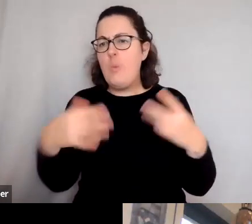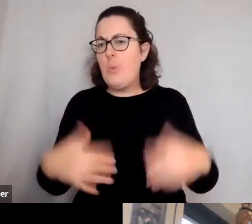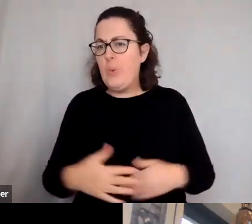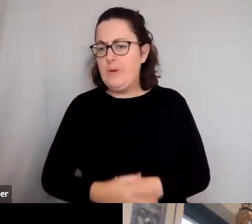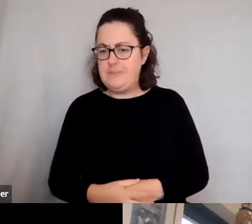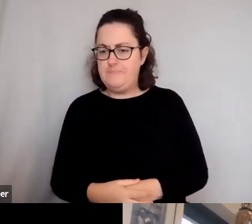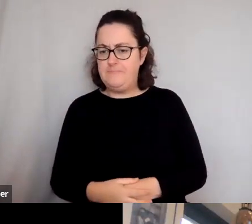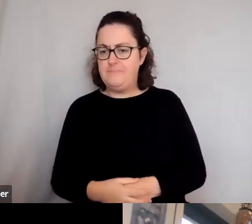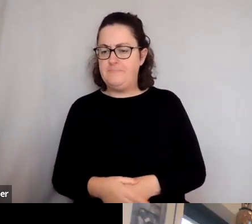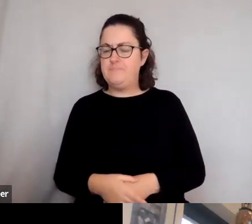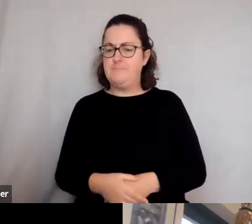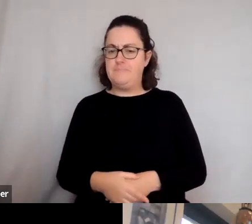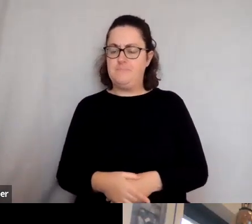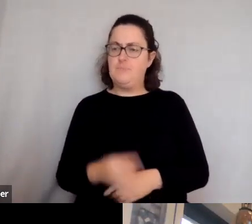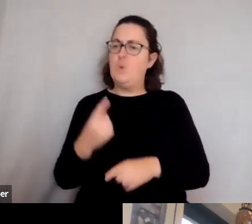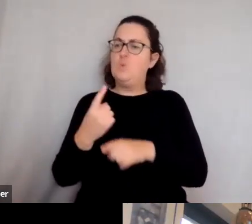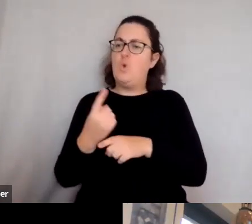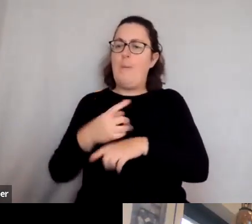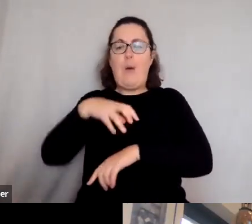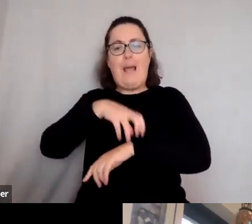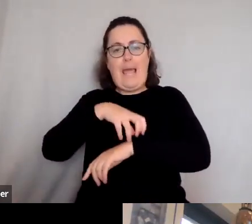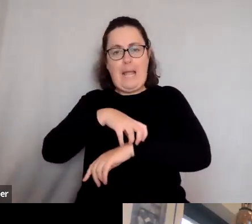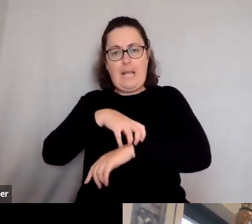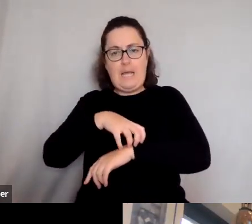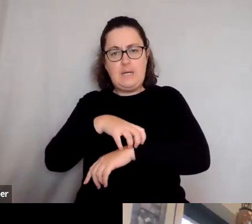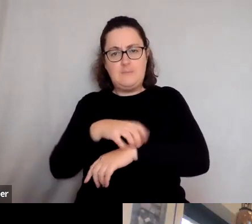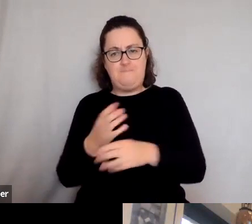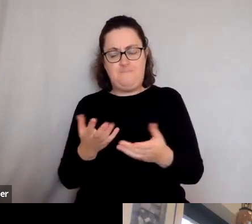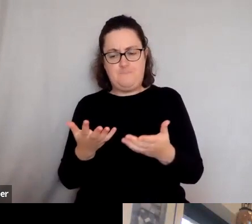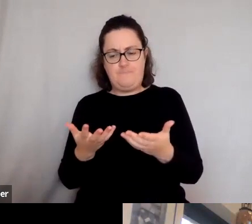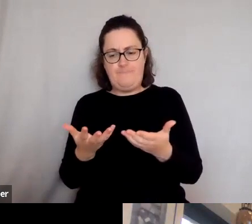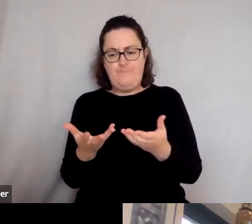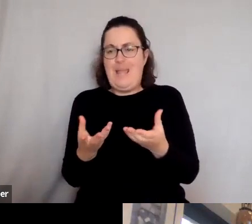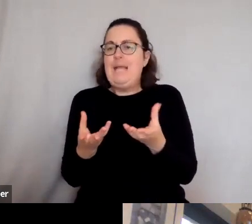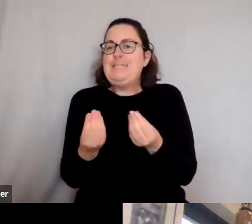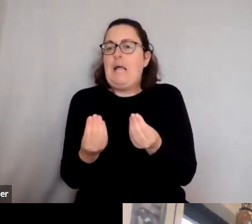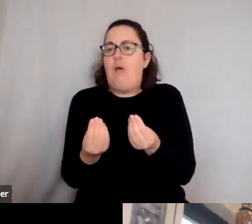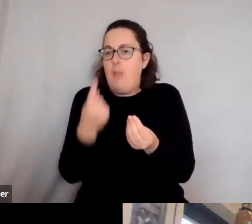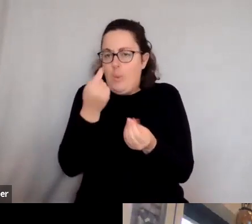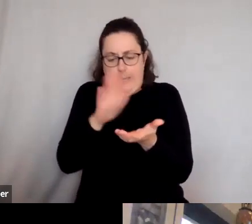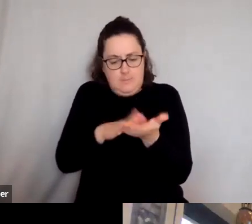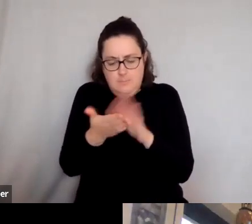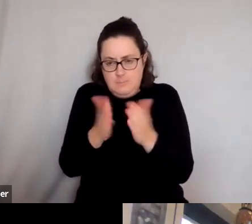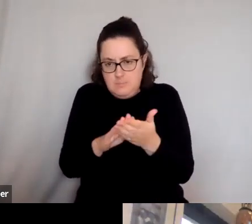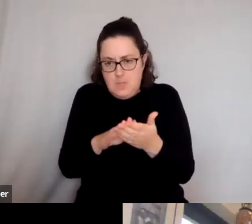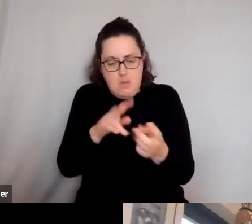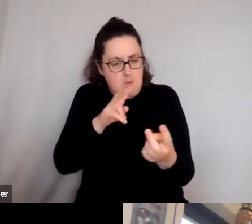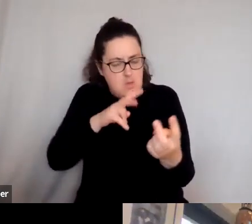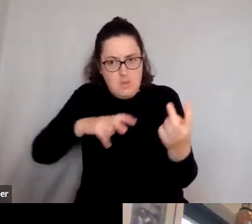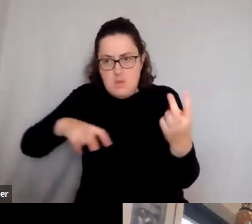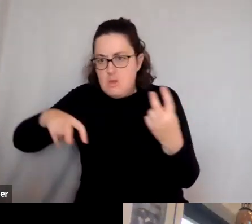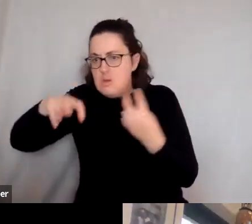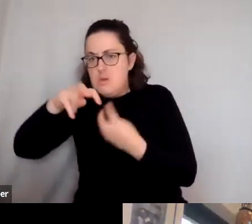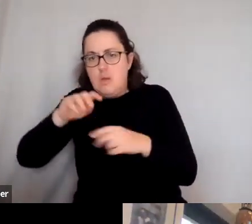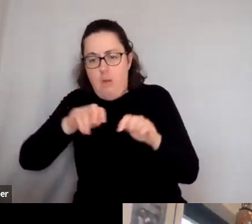your piece of cake, but also those things, the tactile nature of being allowed to roam around in time